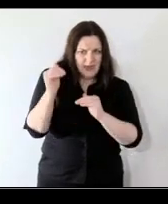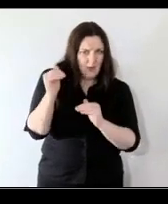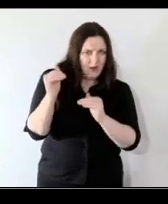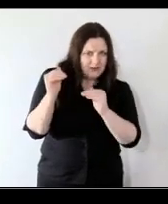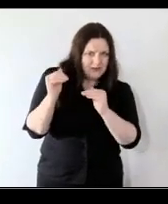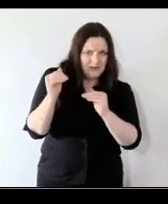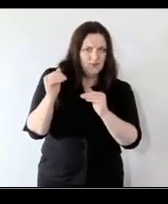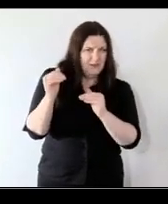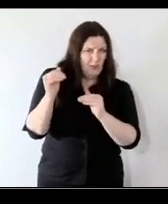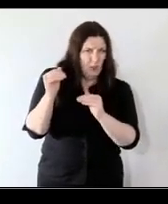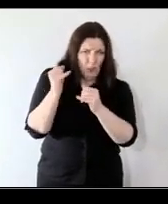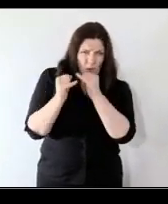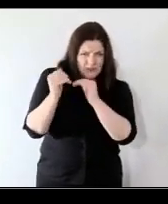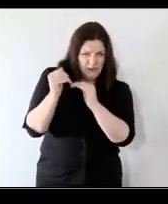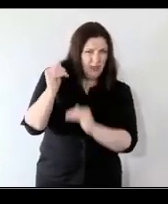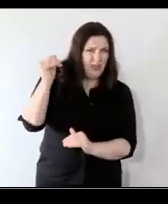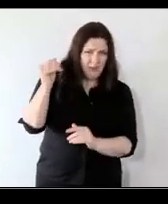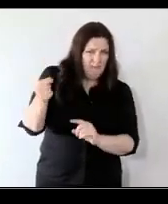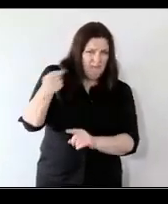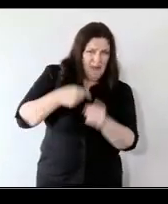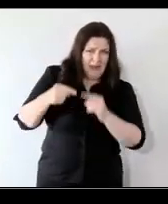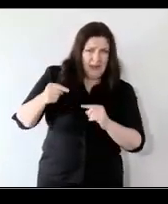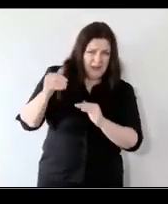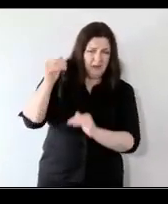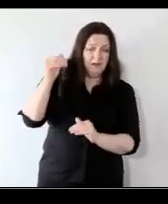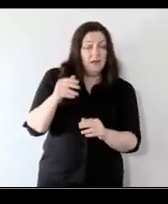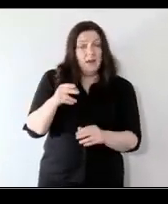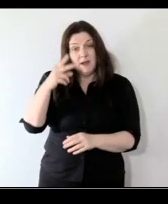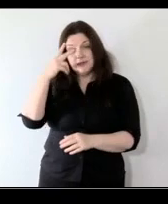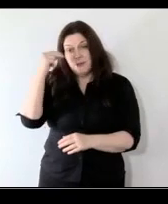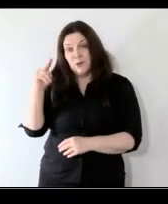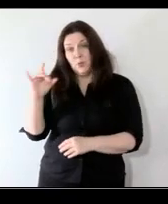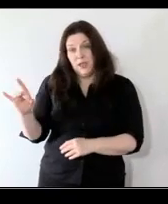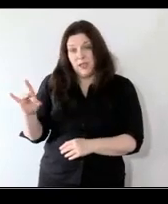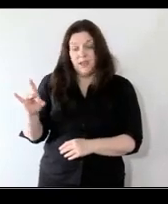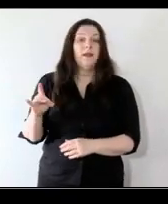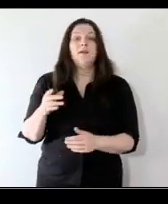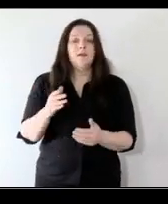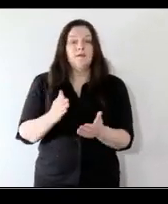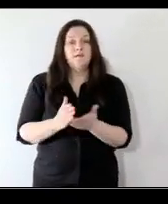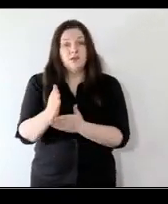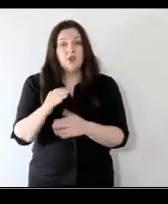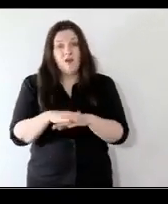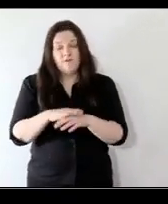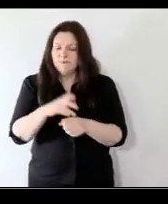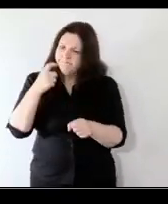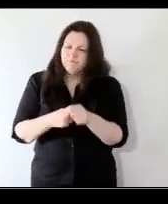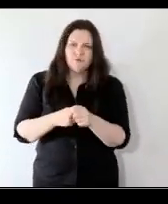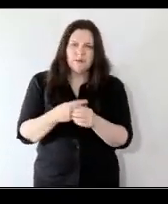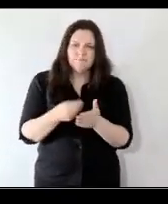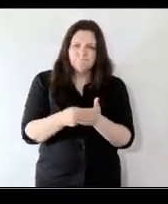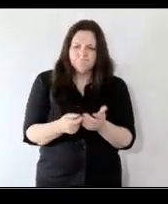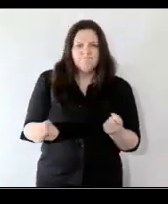inequalities and improving things um for people's lives in the uk for example we embarked on a decade of austerity